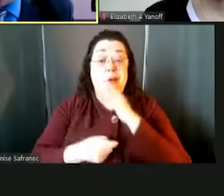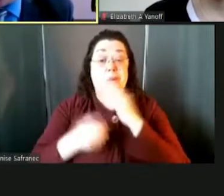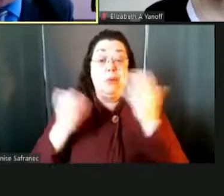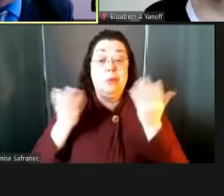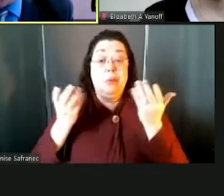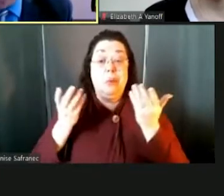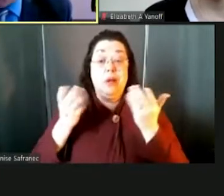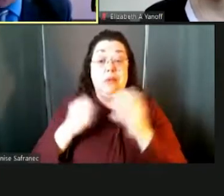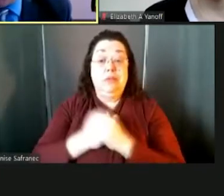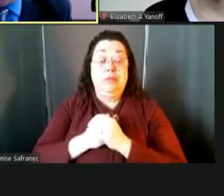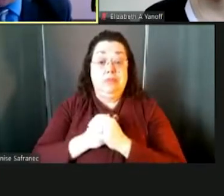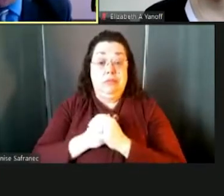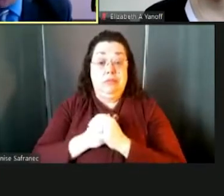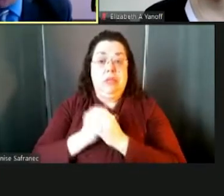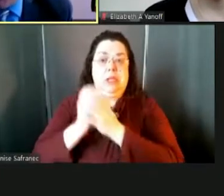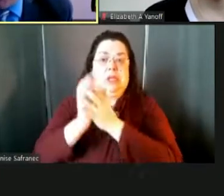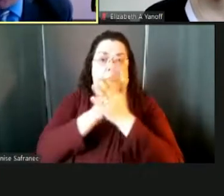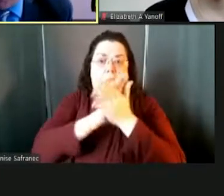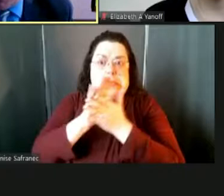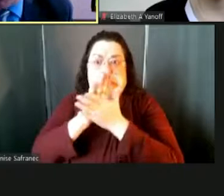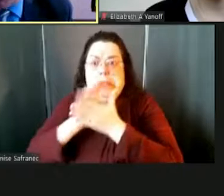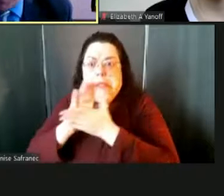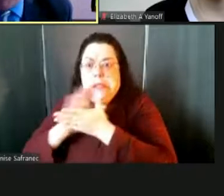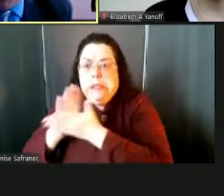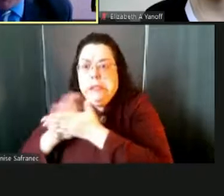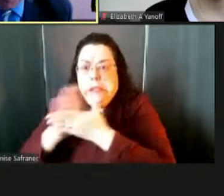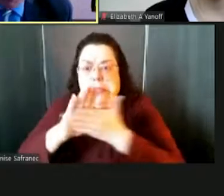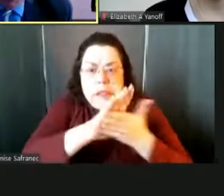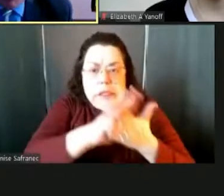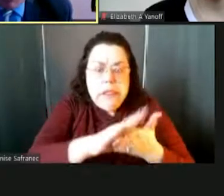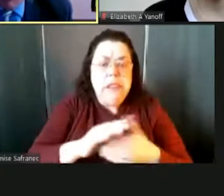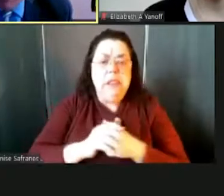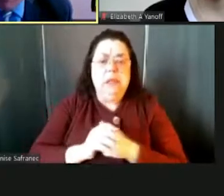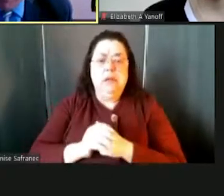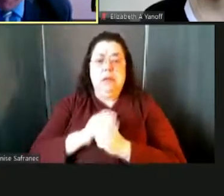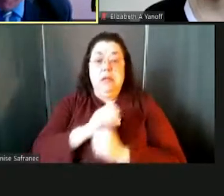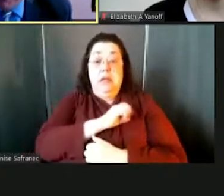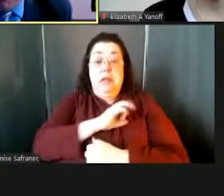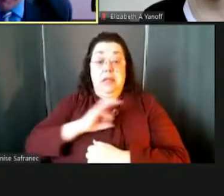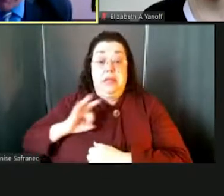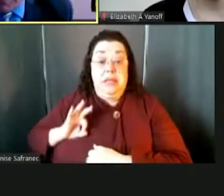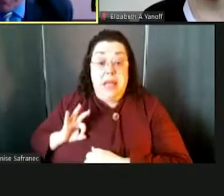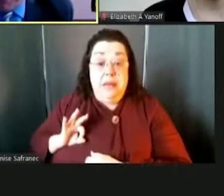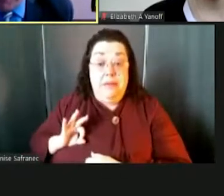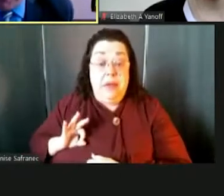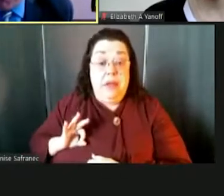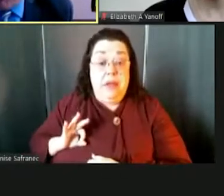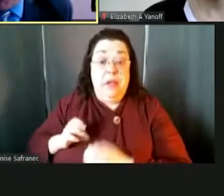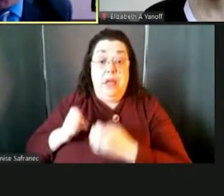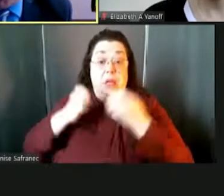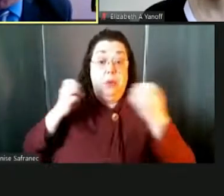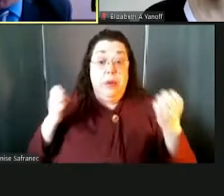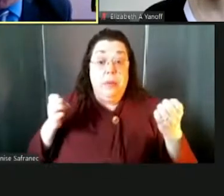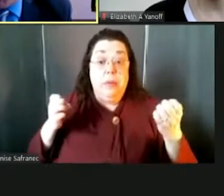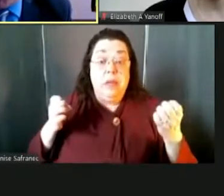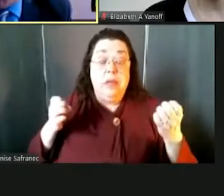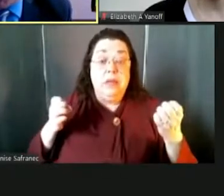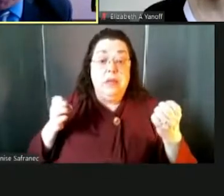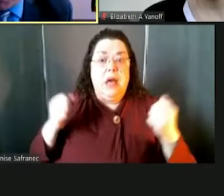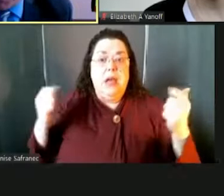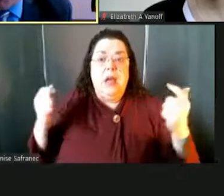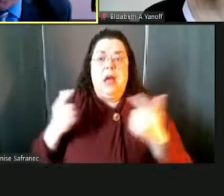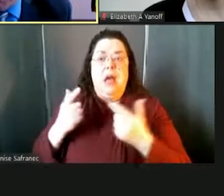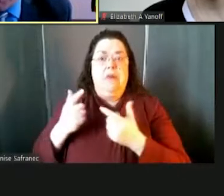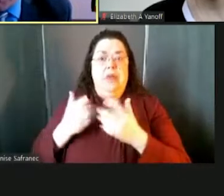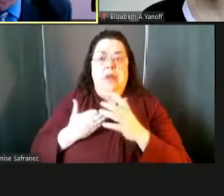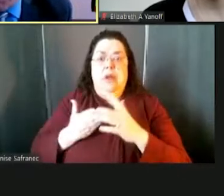the extra disinfecting cleaning, uh, and staffing necessary at night to make sure that our buildings